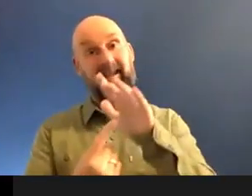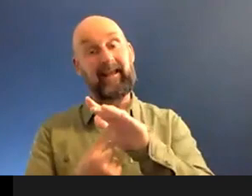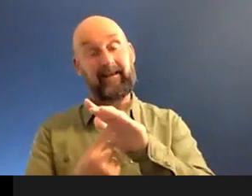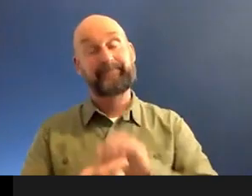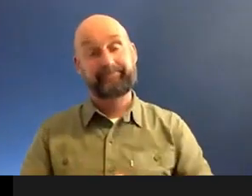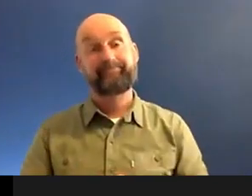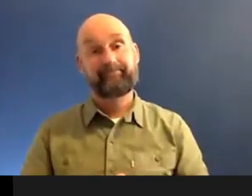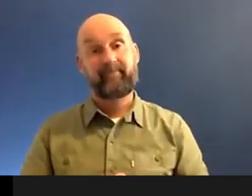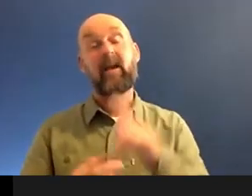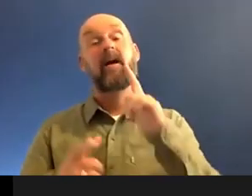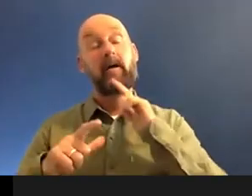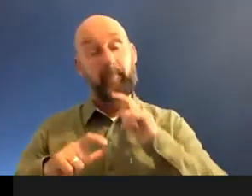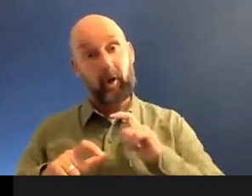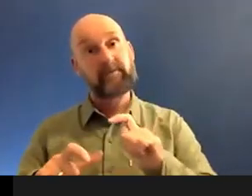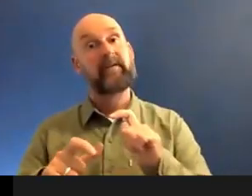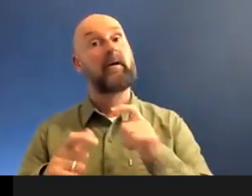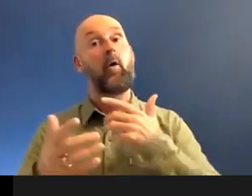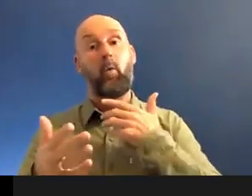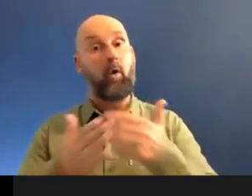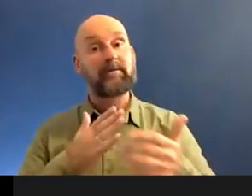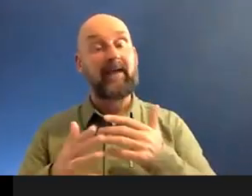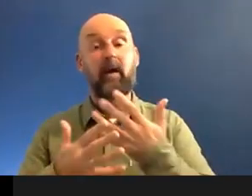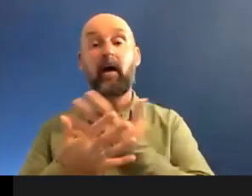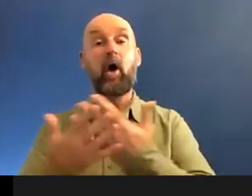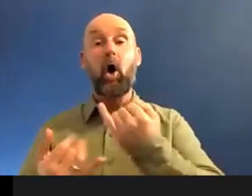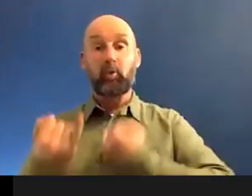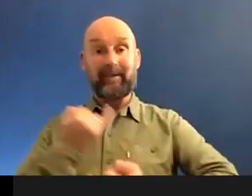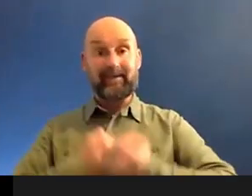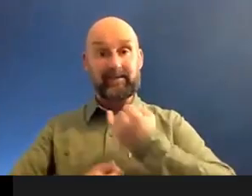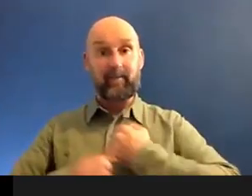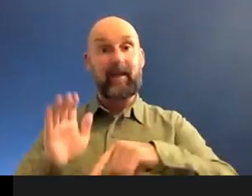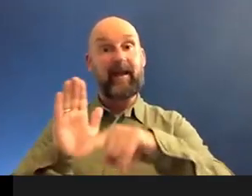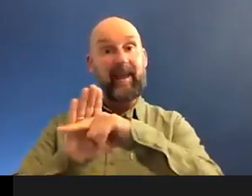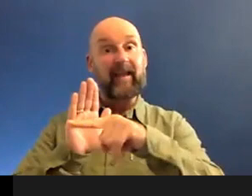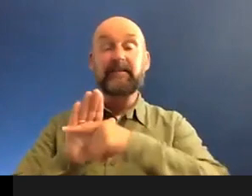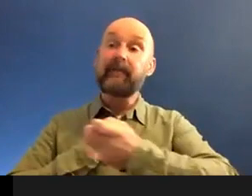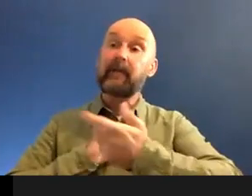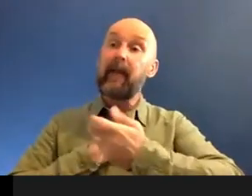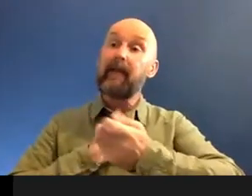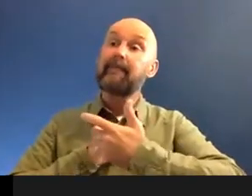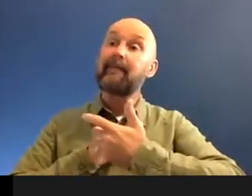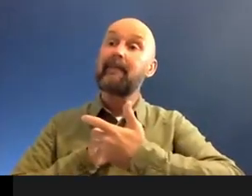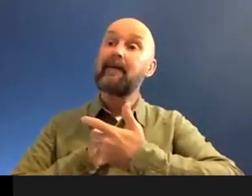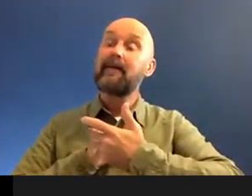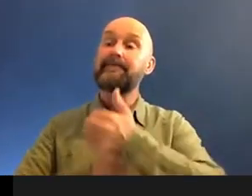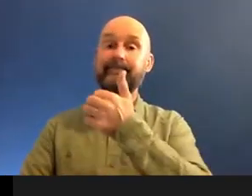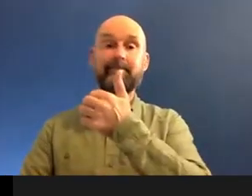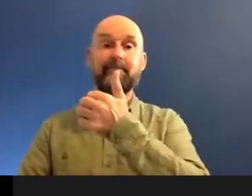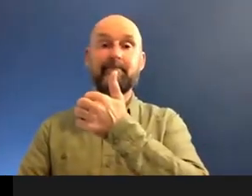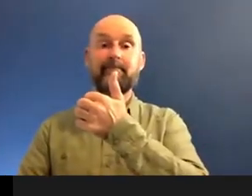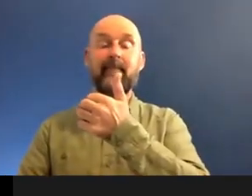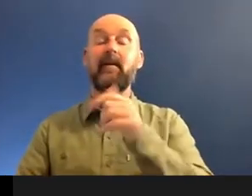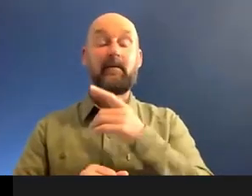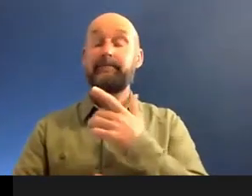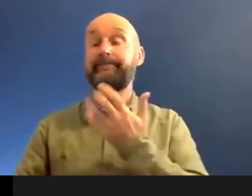is that no matter what criticism you get or negativity is but it's also one of the cool fuel is time management